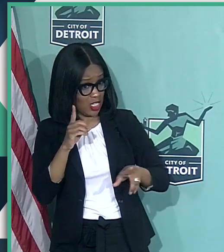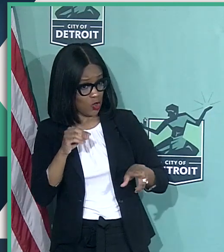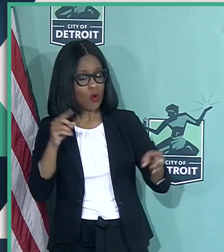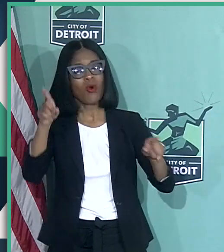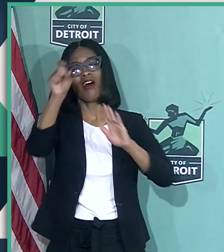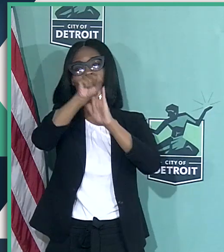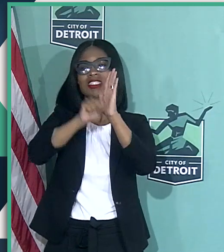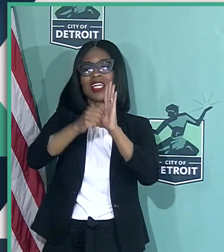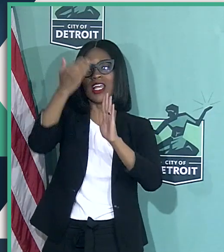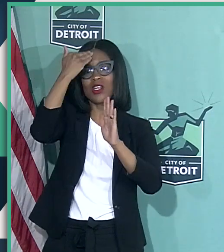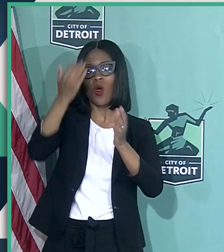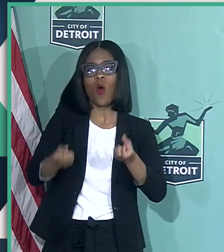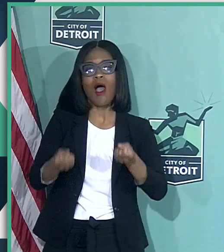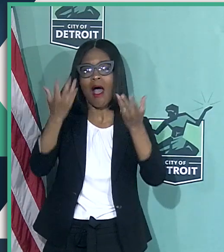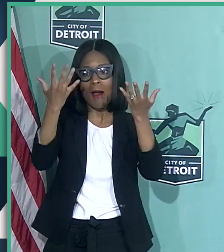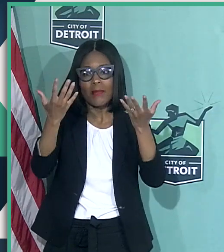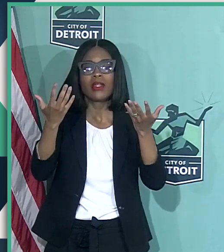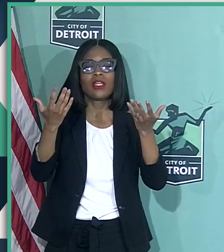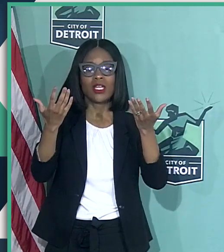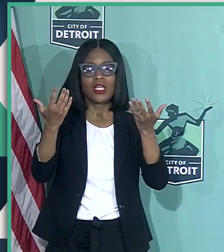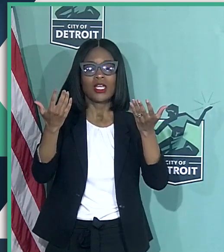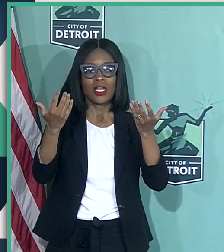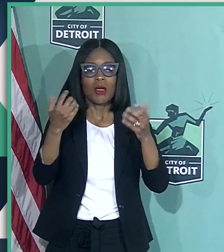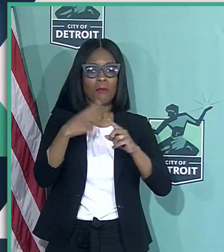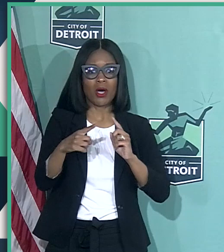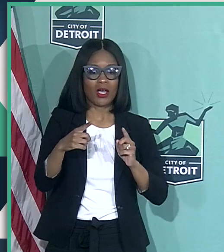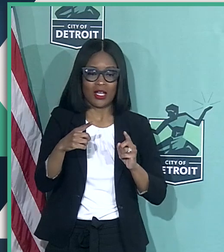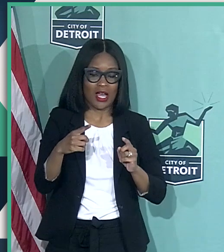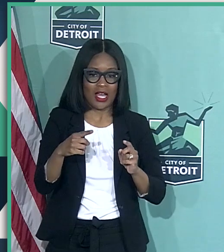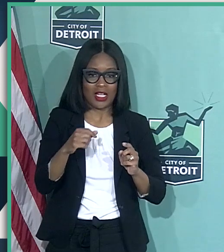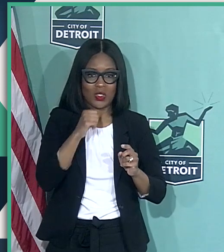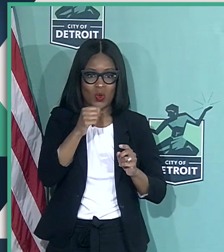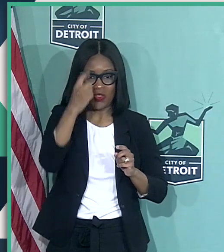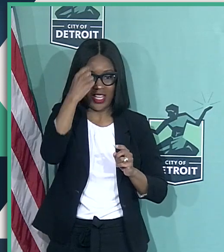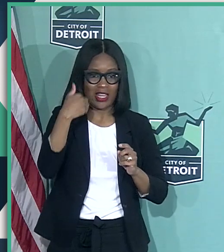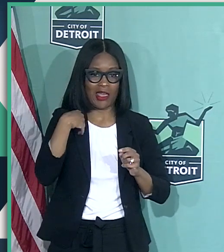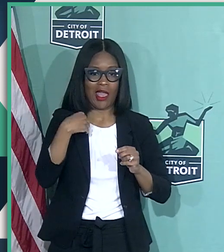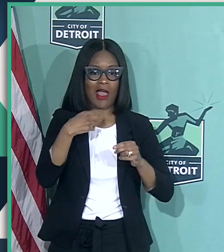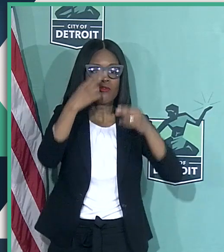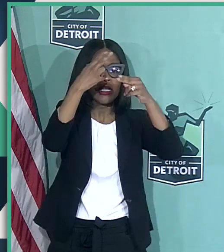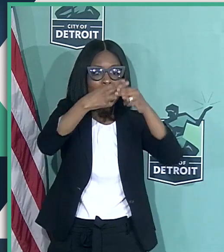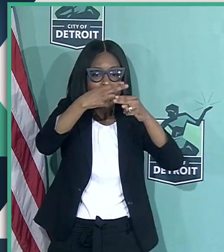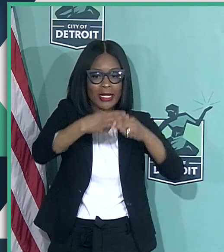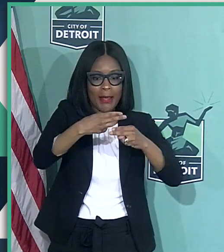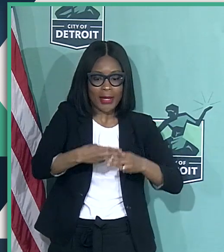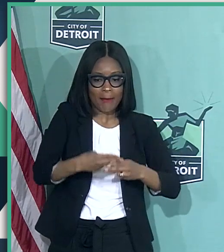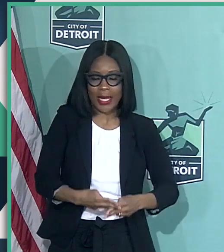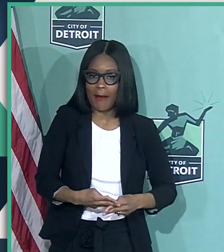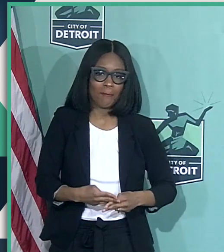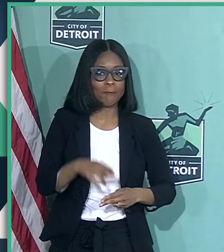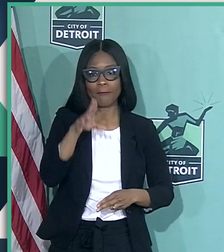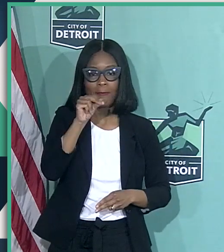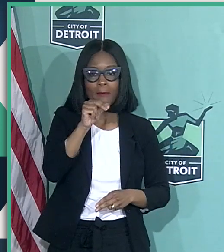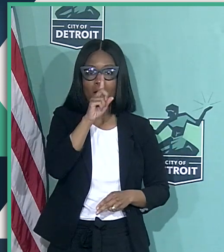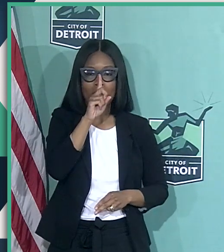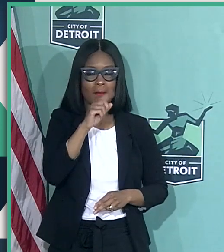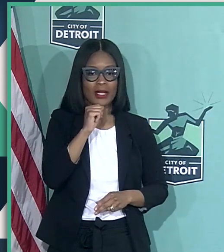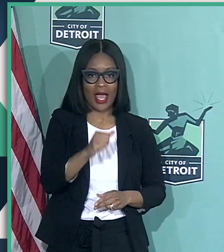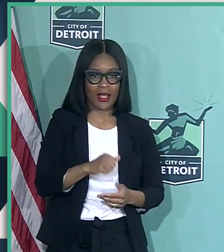knows how many there were. I'm sure they don't have individual names in the same way. Okay.